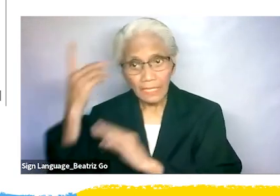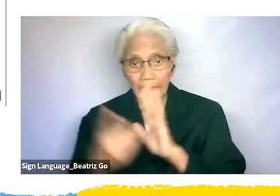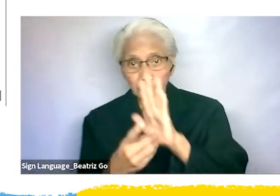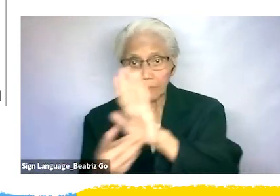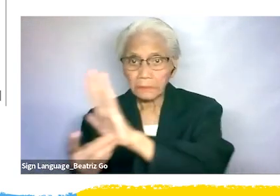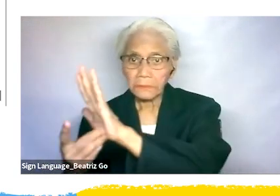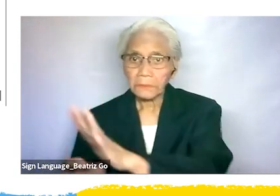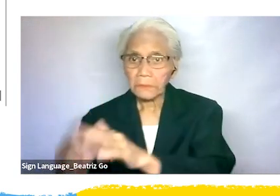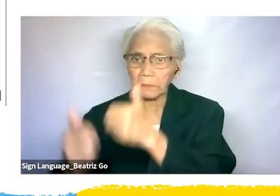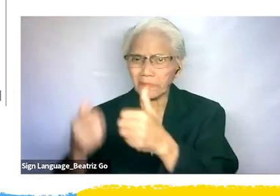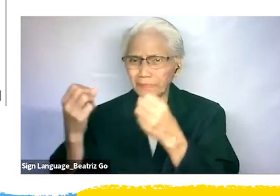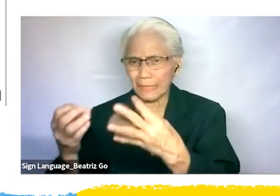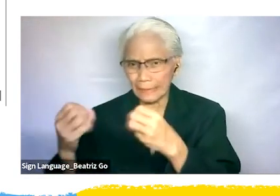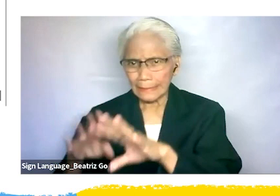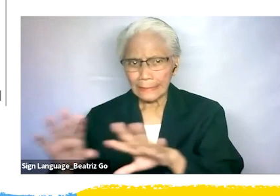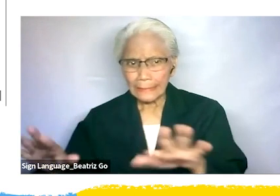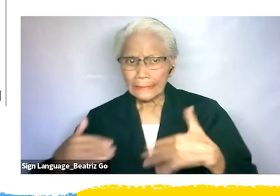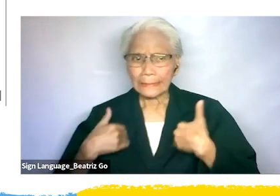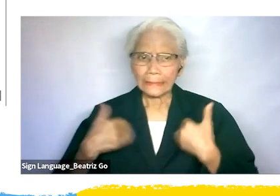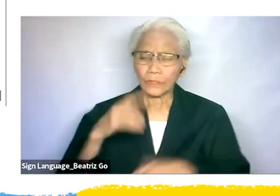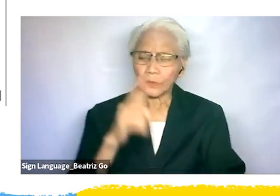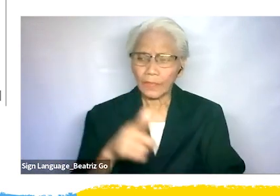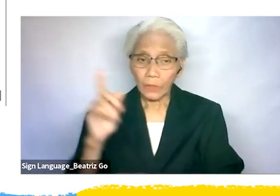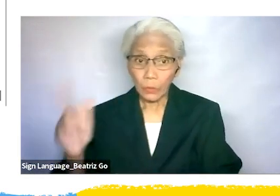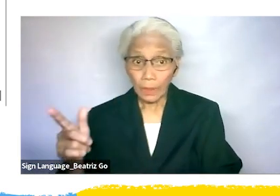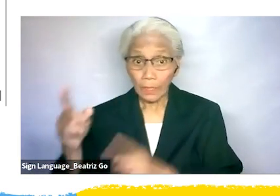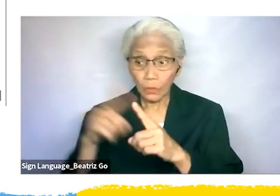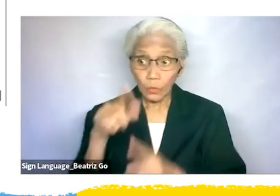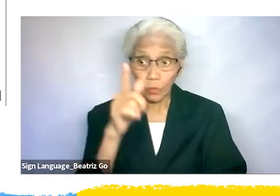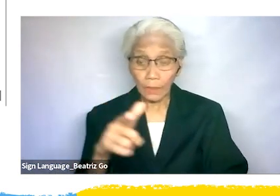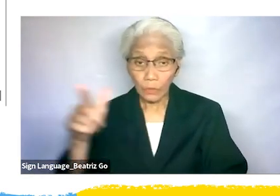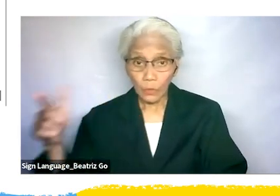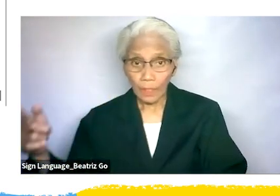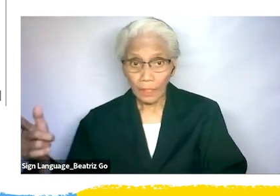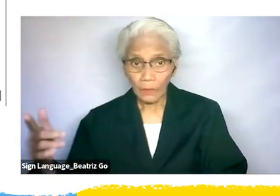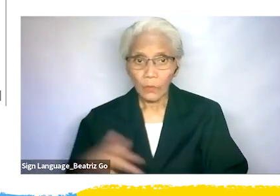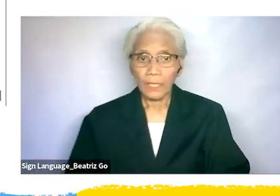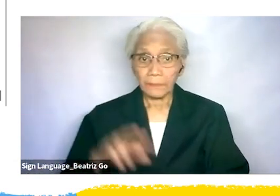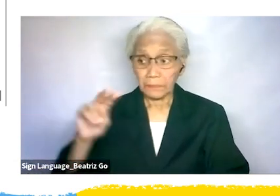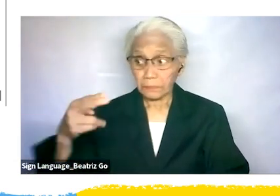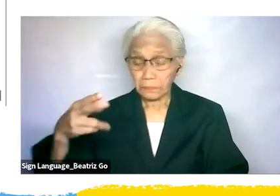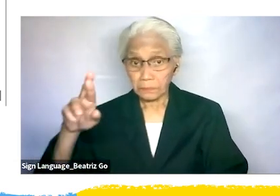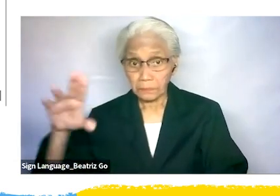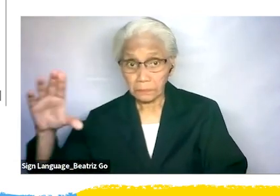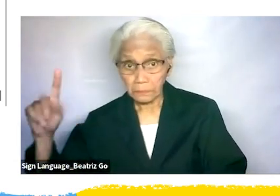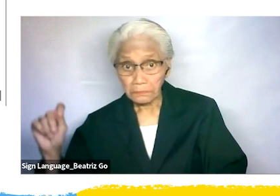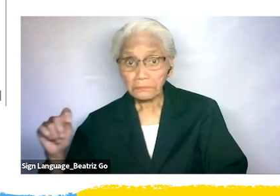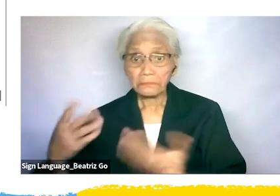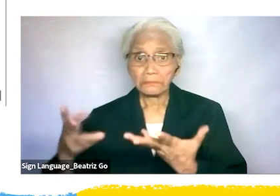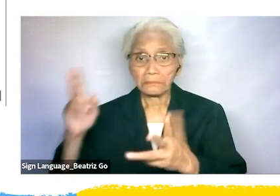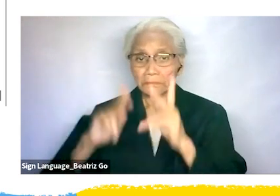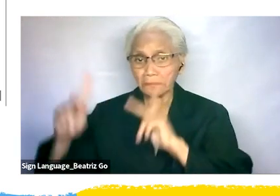participated from 2020 to 2021. The NHRCT visited the